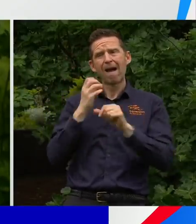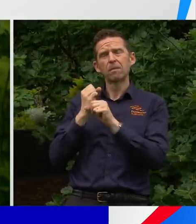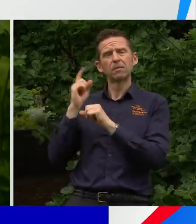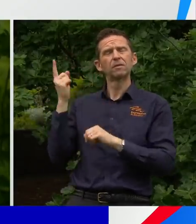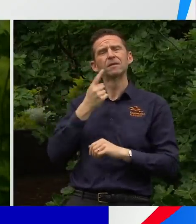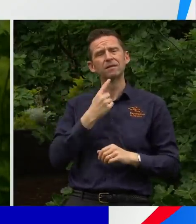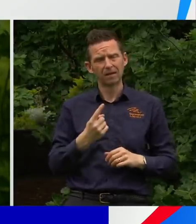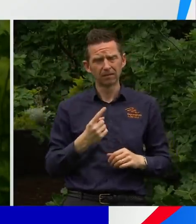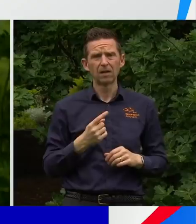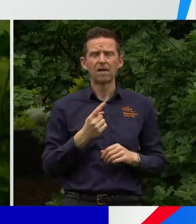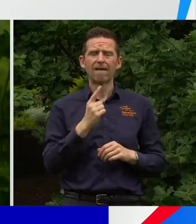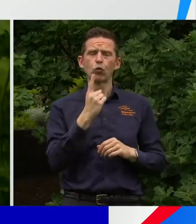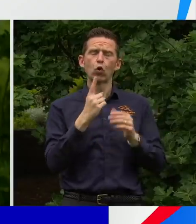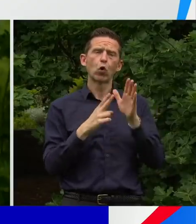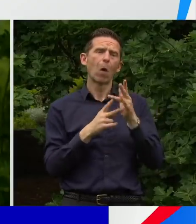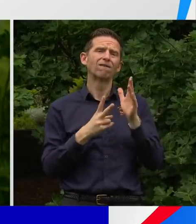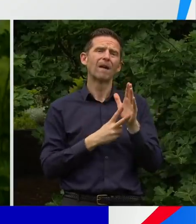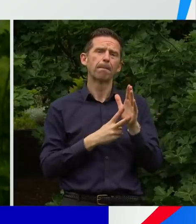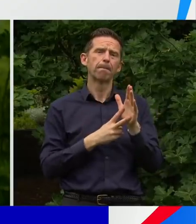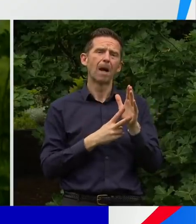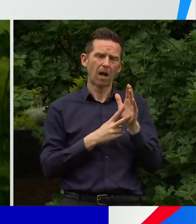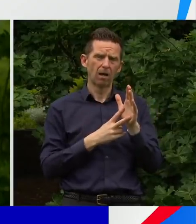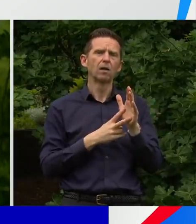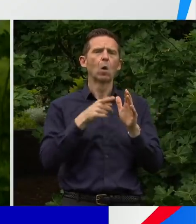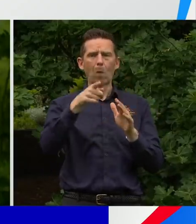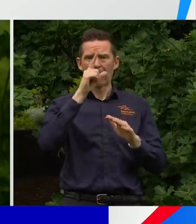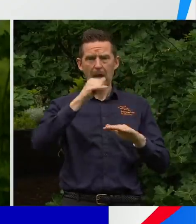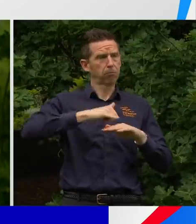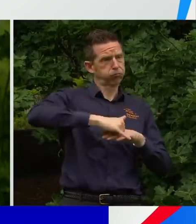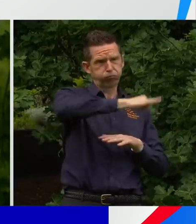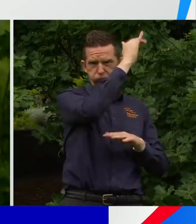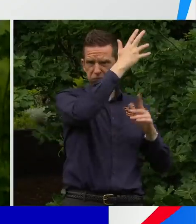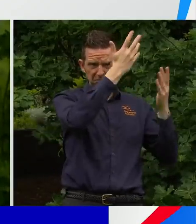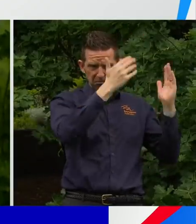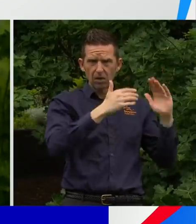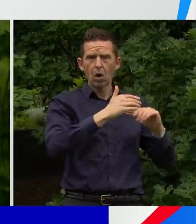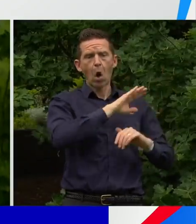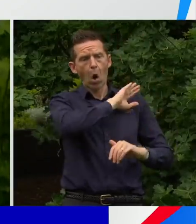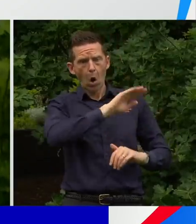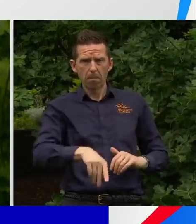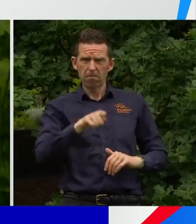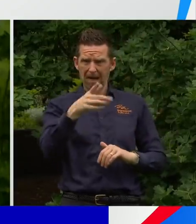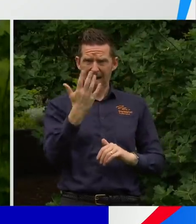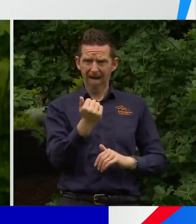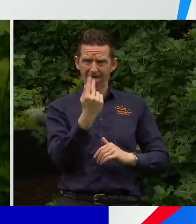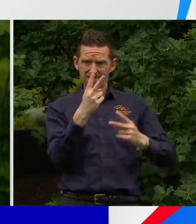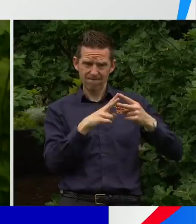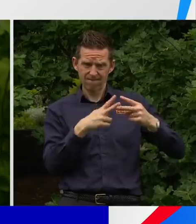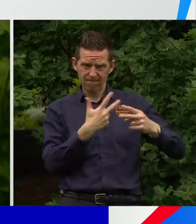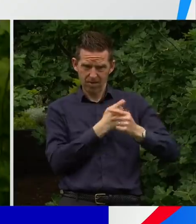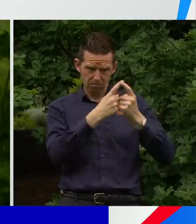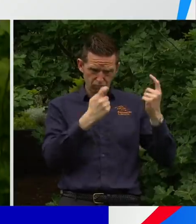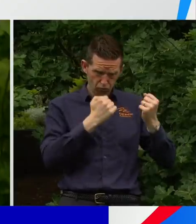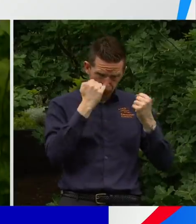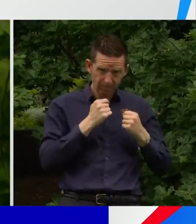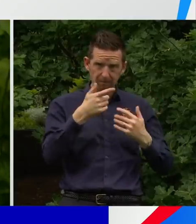after the first of November. And then what I'm confirming is when you come back, if you are double vaxxed and if you've been tested before and you agree to test within